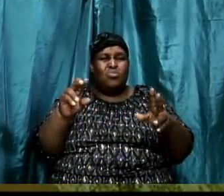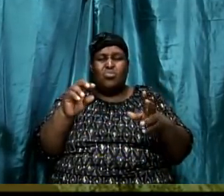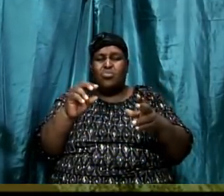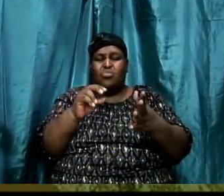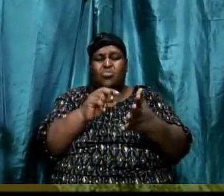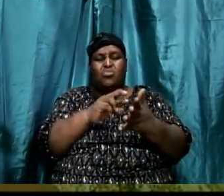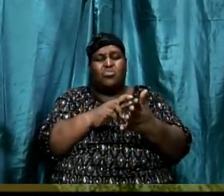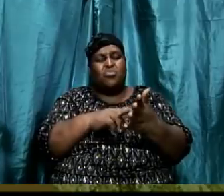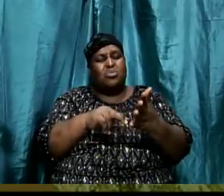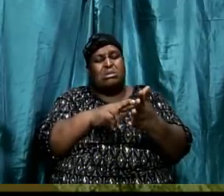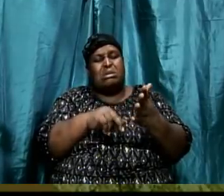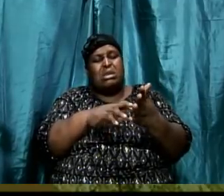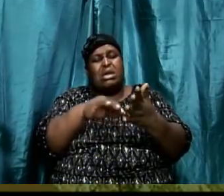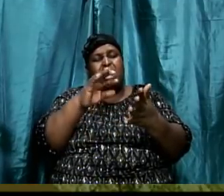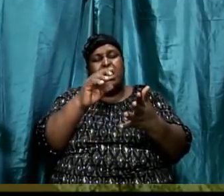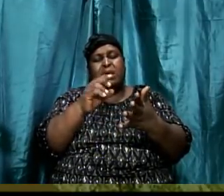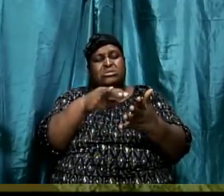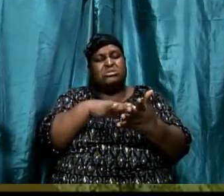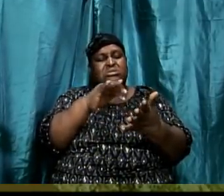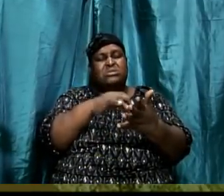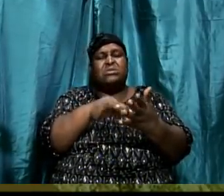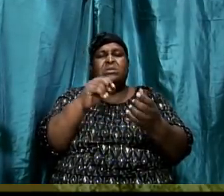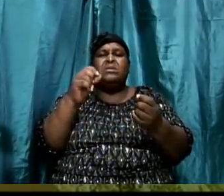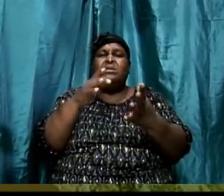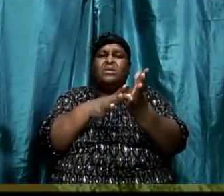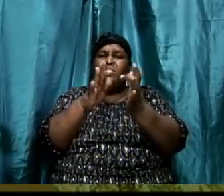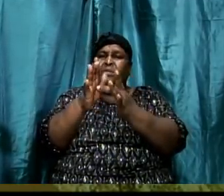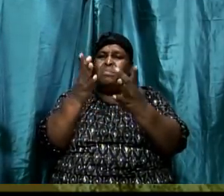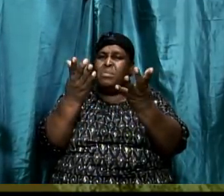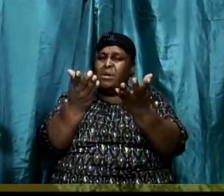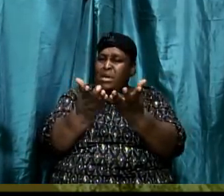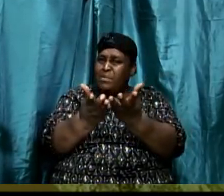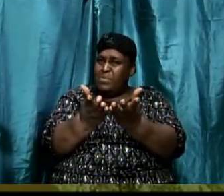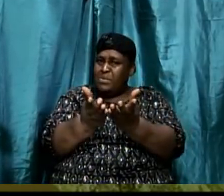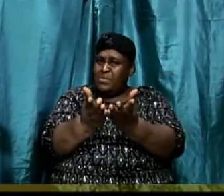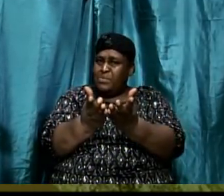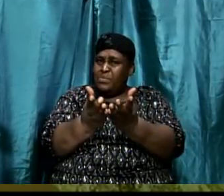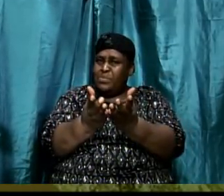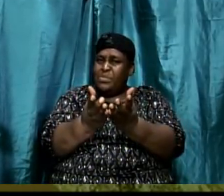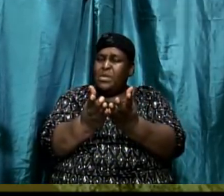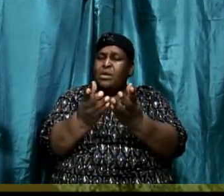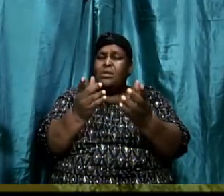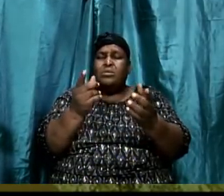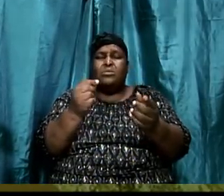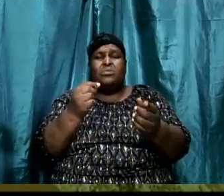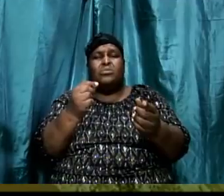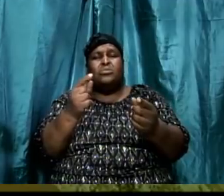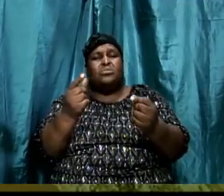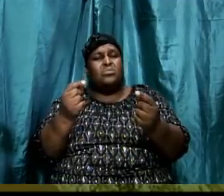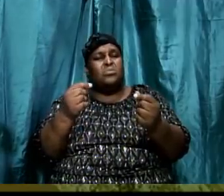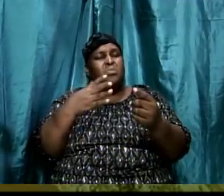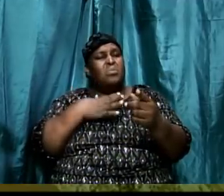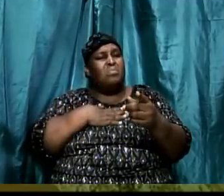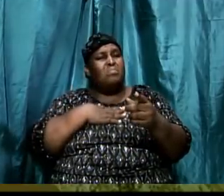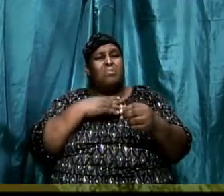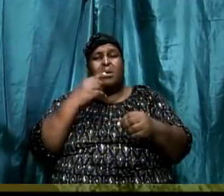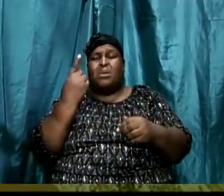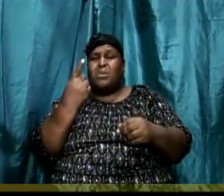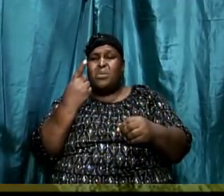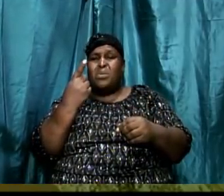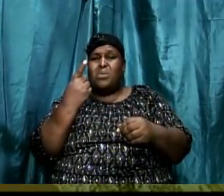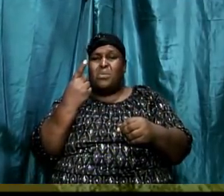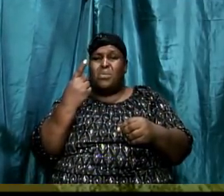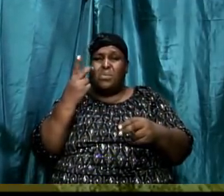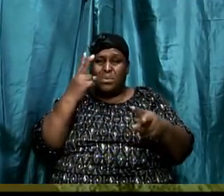to apply the Bible? So I did my own little research and interview with a few people. And